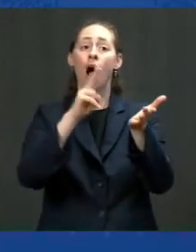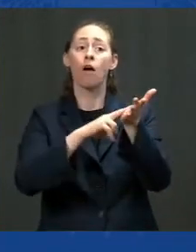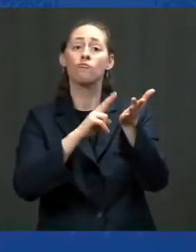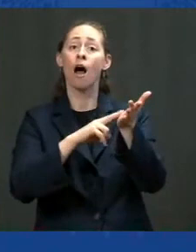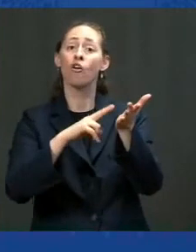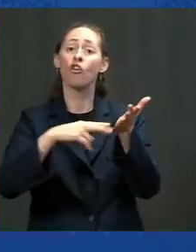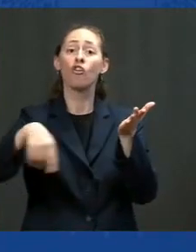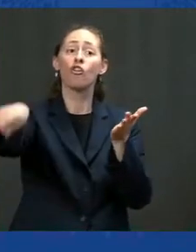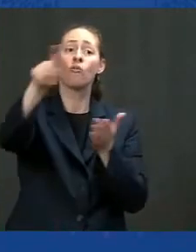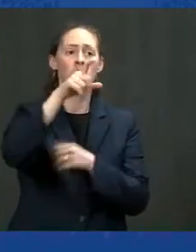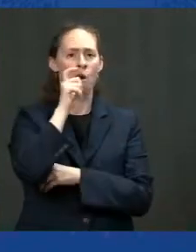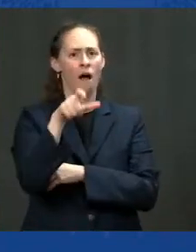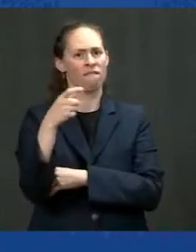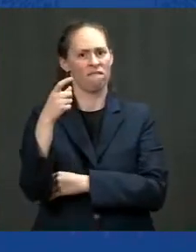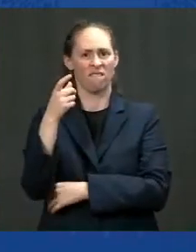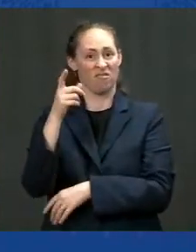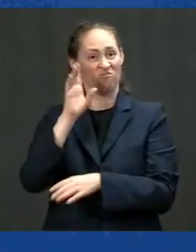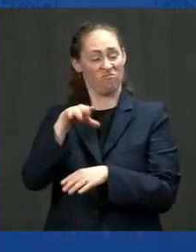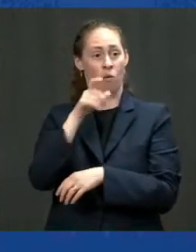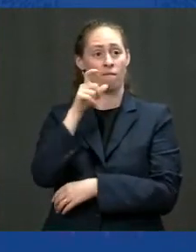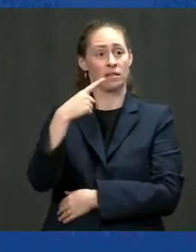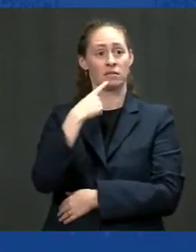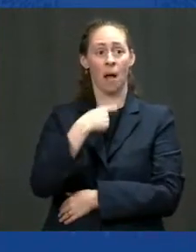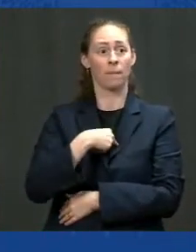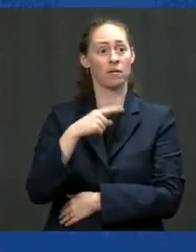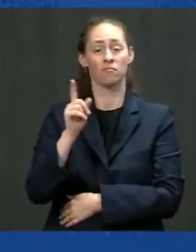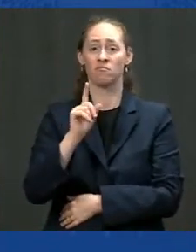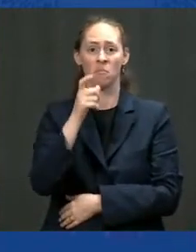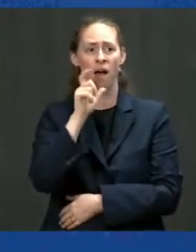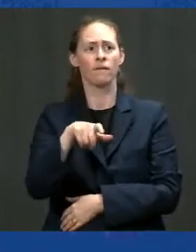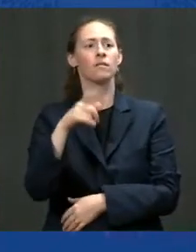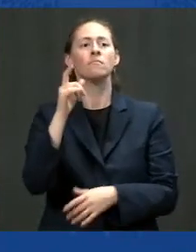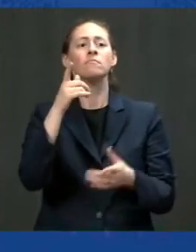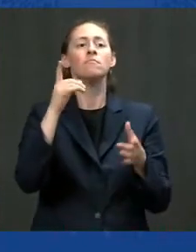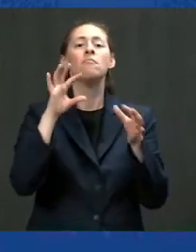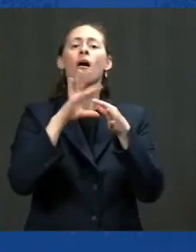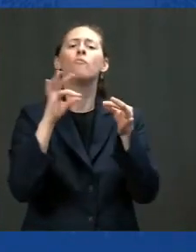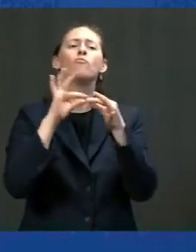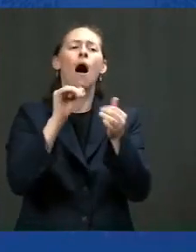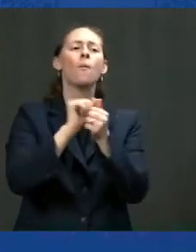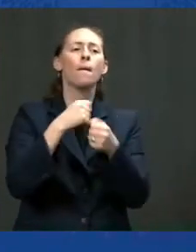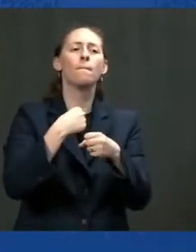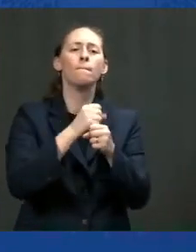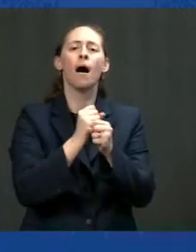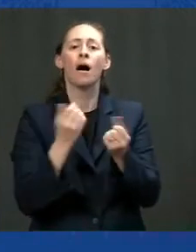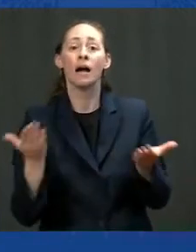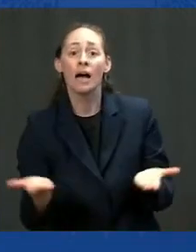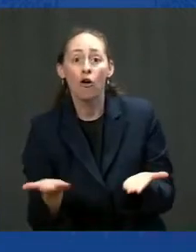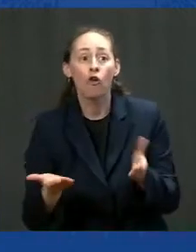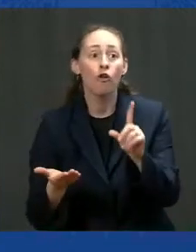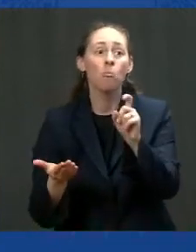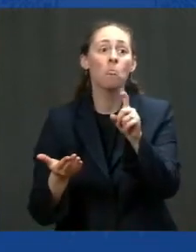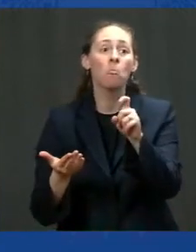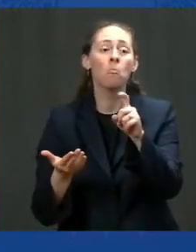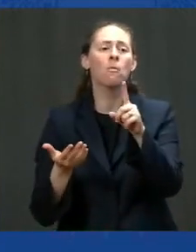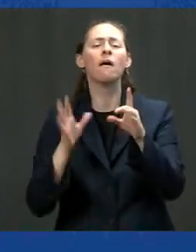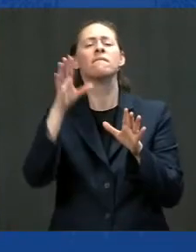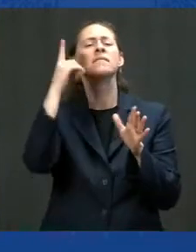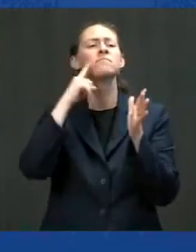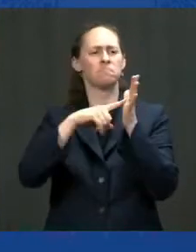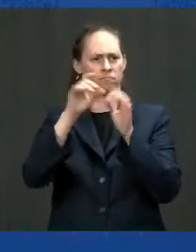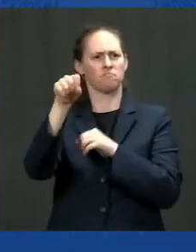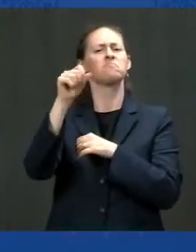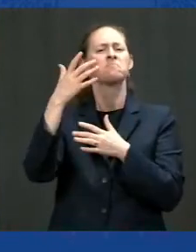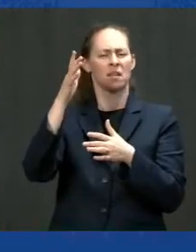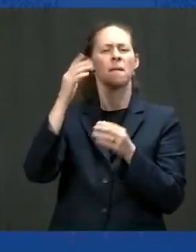content of their products. They just have to tell us that they hit the threshold. Nobody checking. Well, they've got a new sheriff